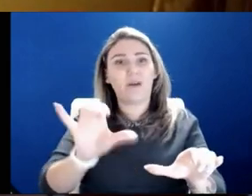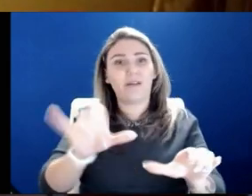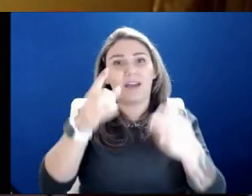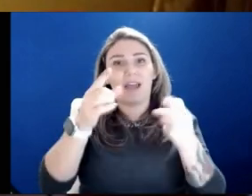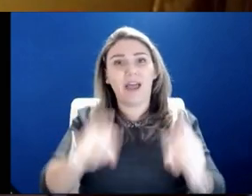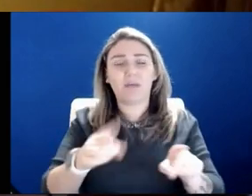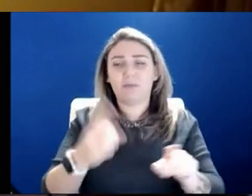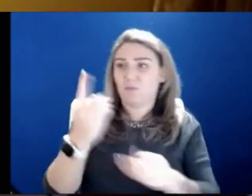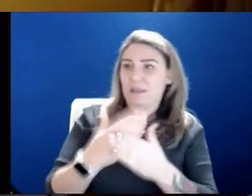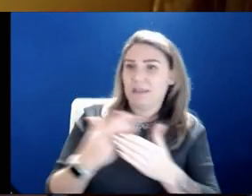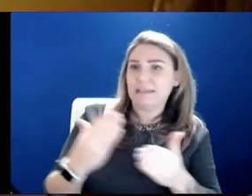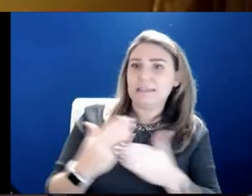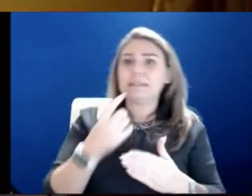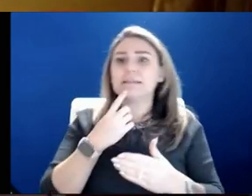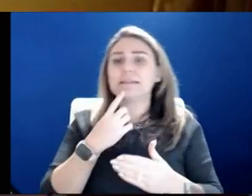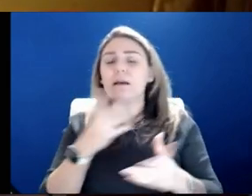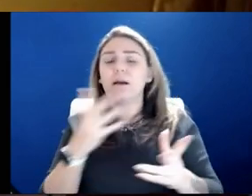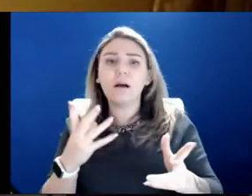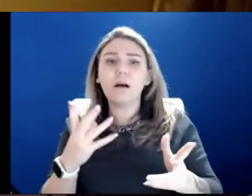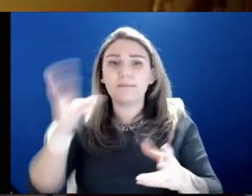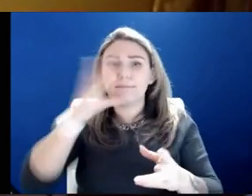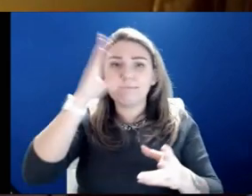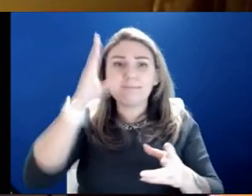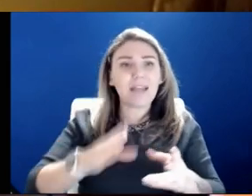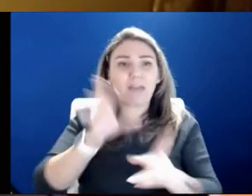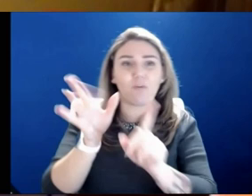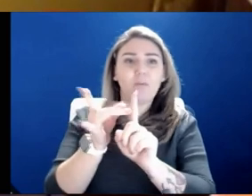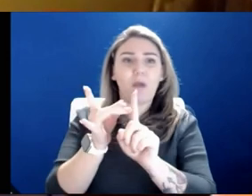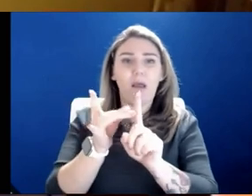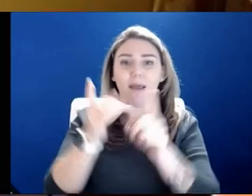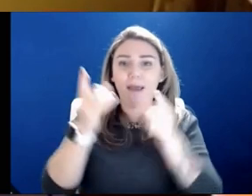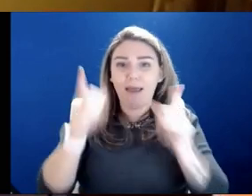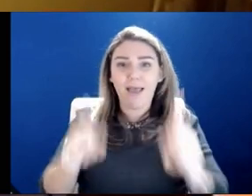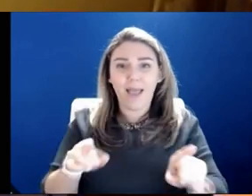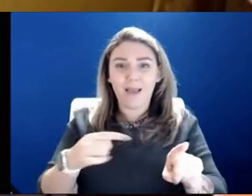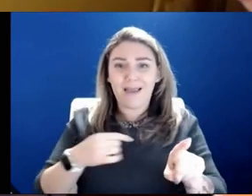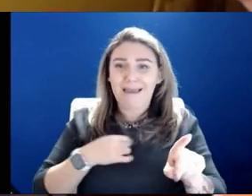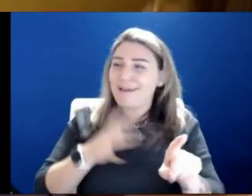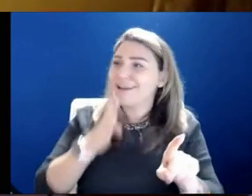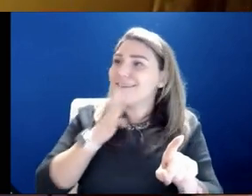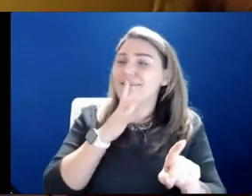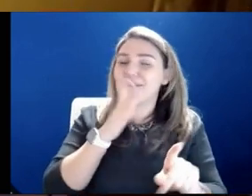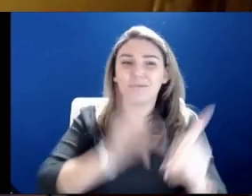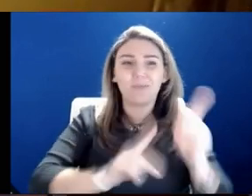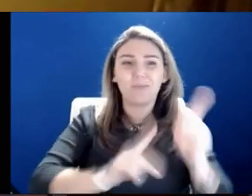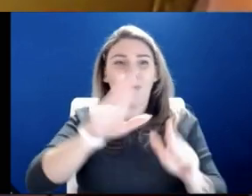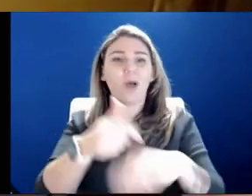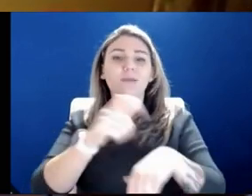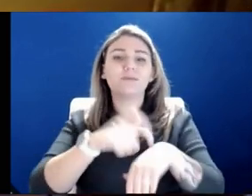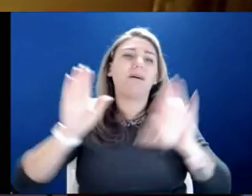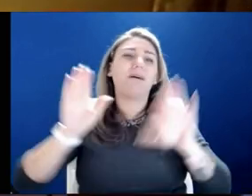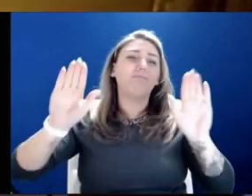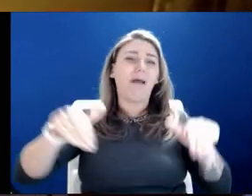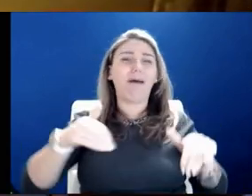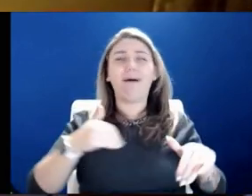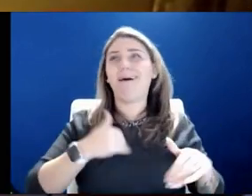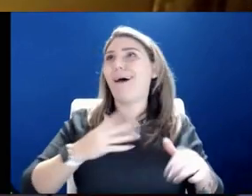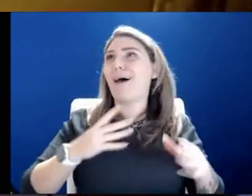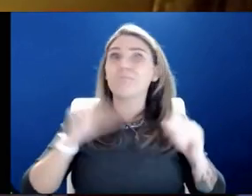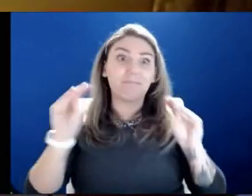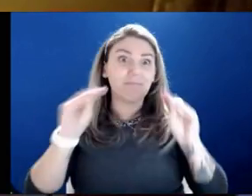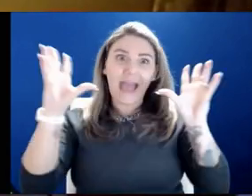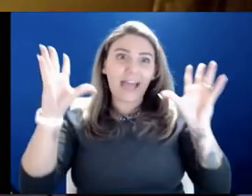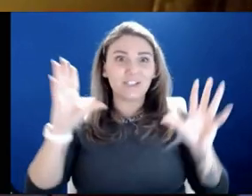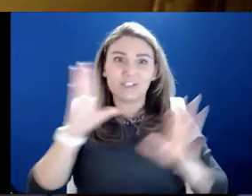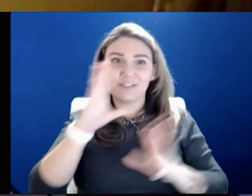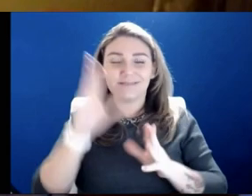one thing to say that, you know, it'll never come for you. And I talk to people all the time who think that they're magical. But, you know, I would